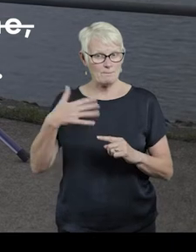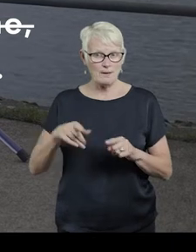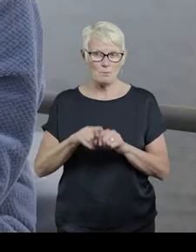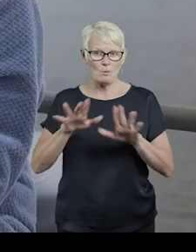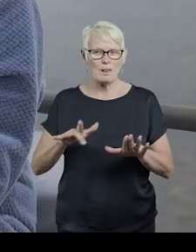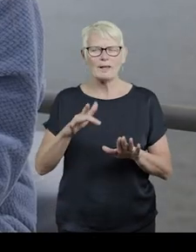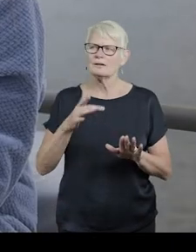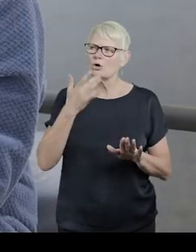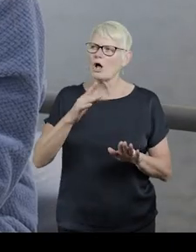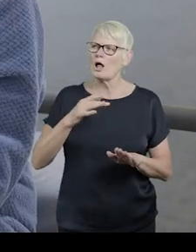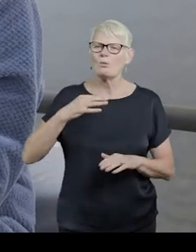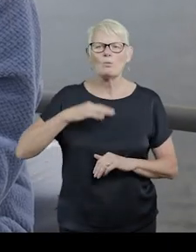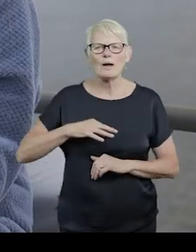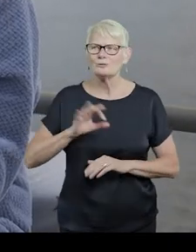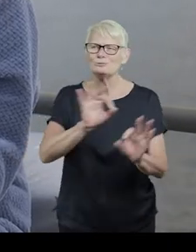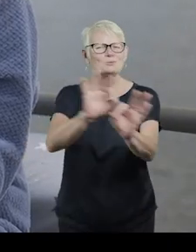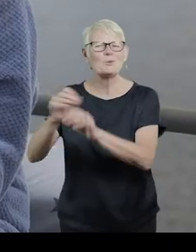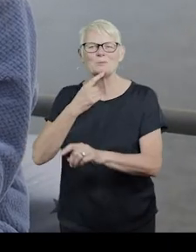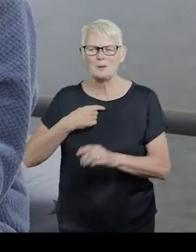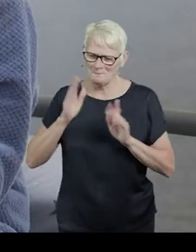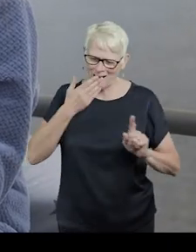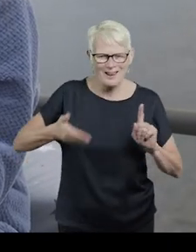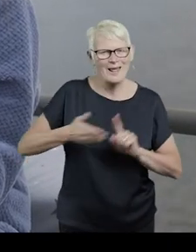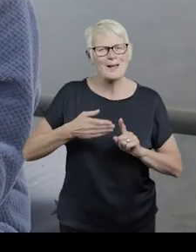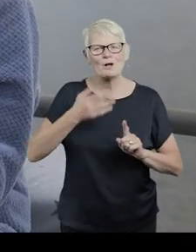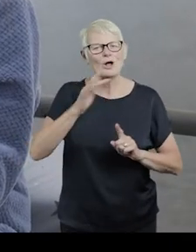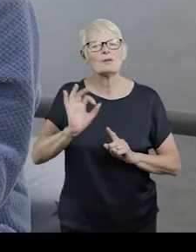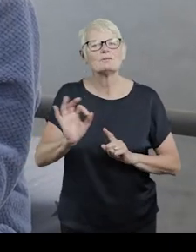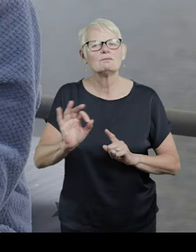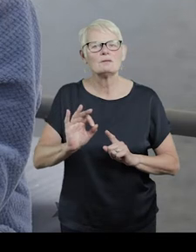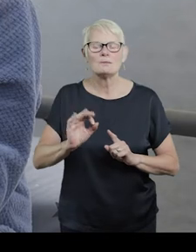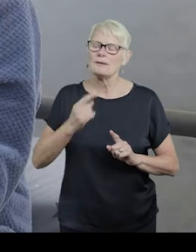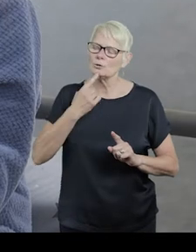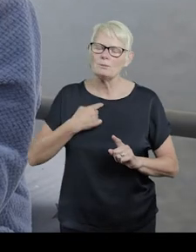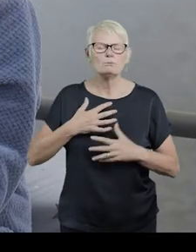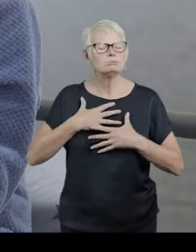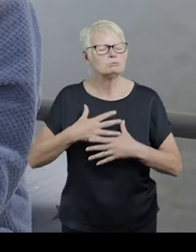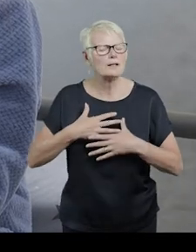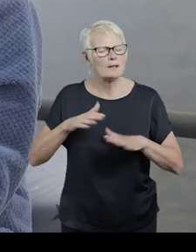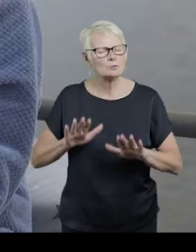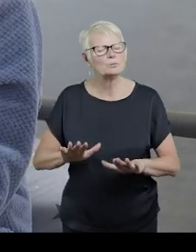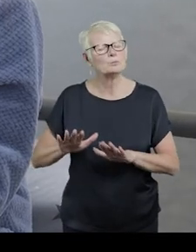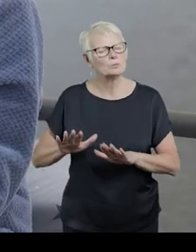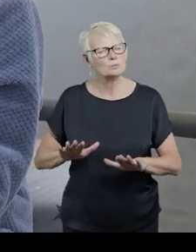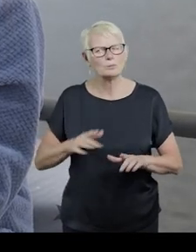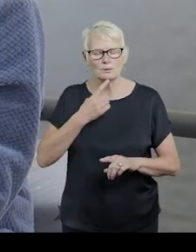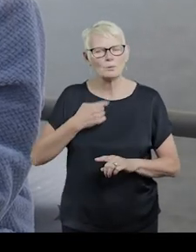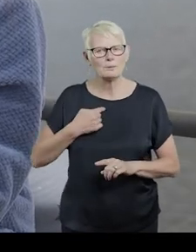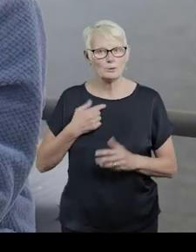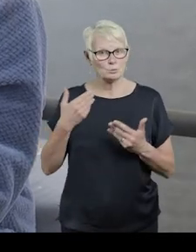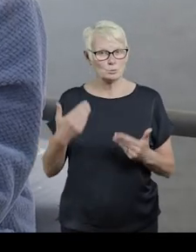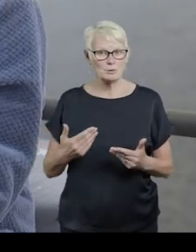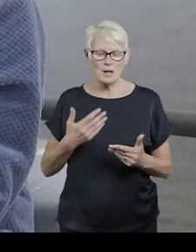Today the pain is white. No one told me to give it a colour. They just will me to breathe and back